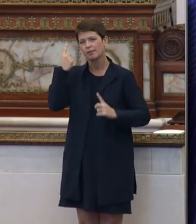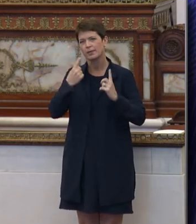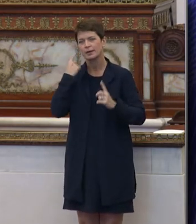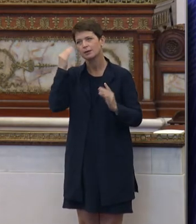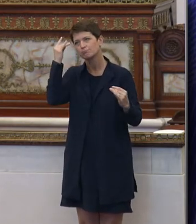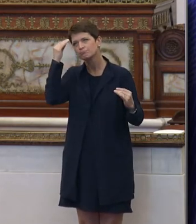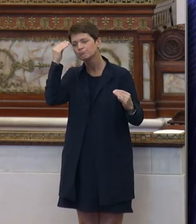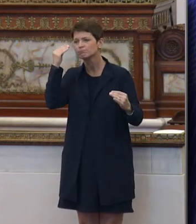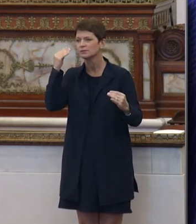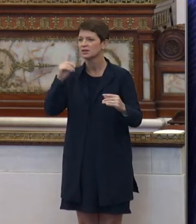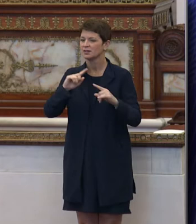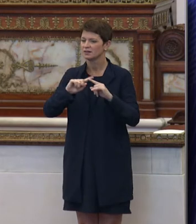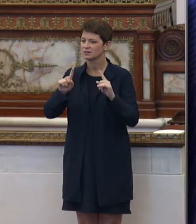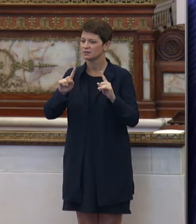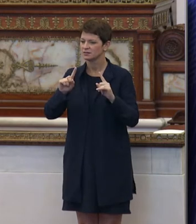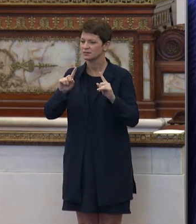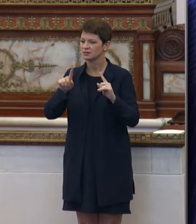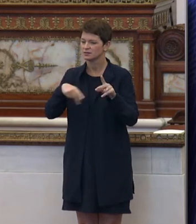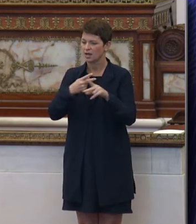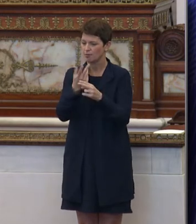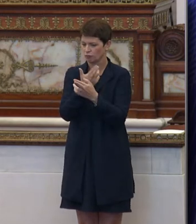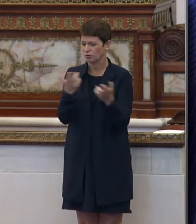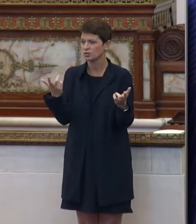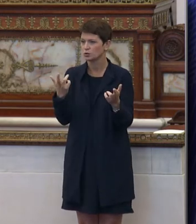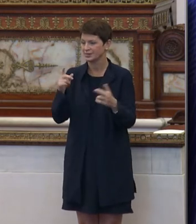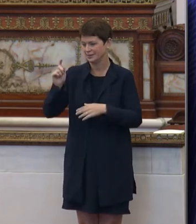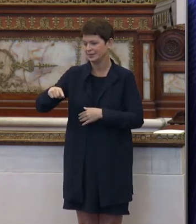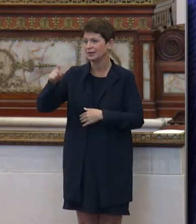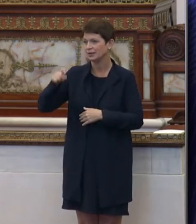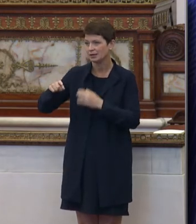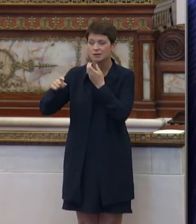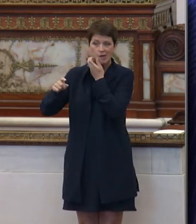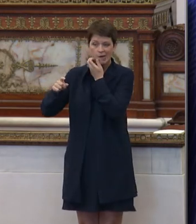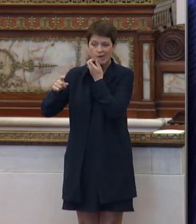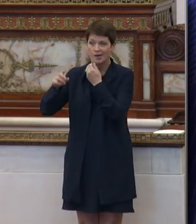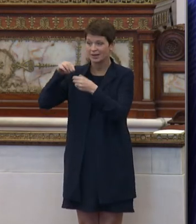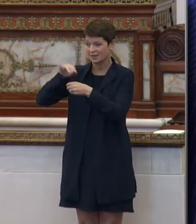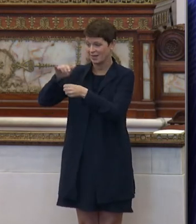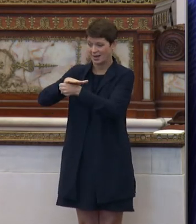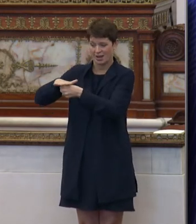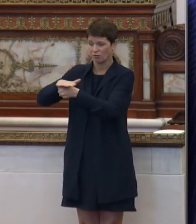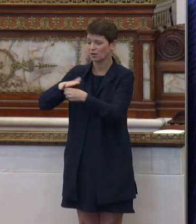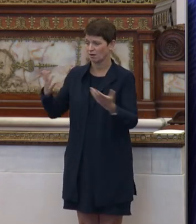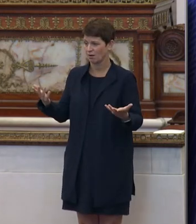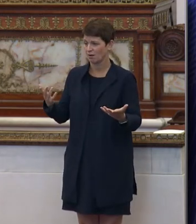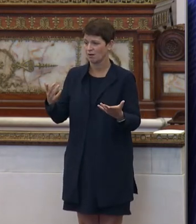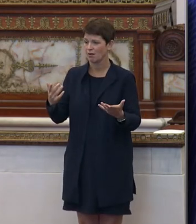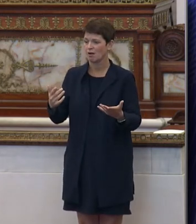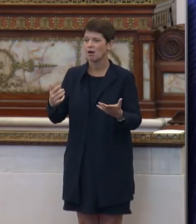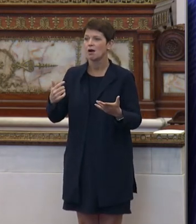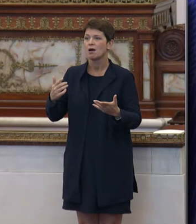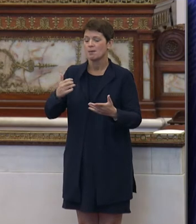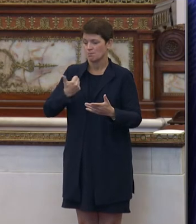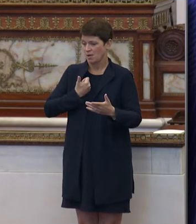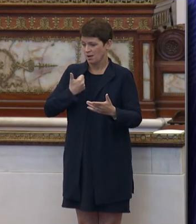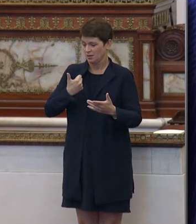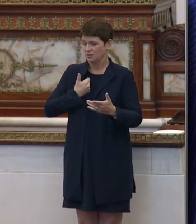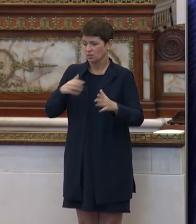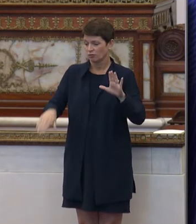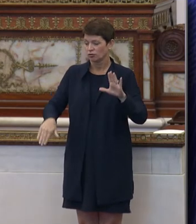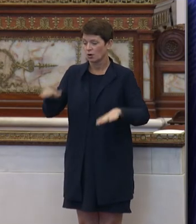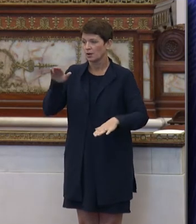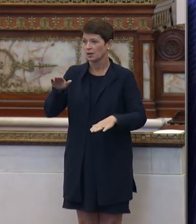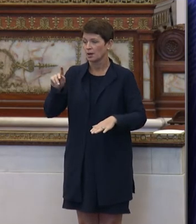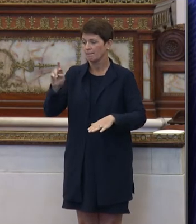the type of resources that are needed in that area. I spent a lot of time growing